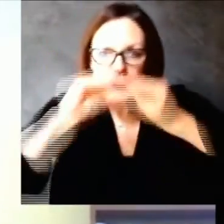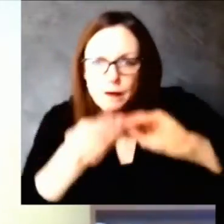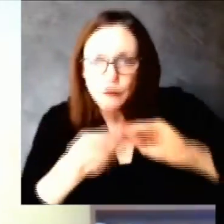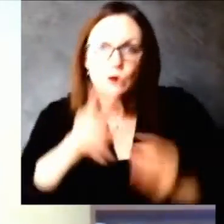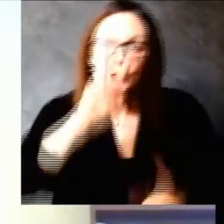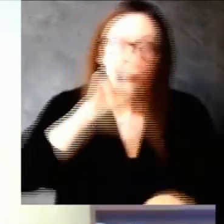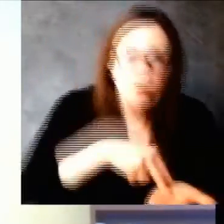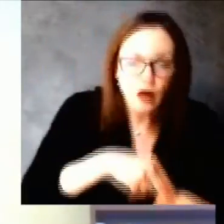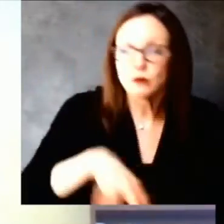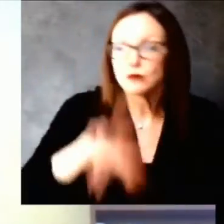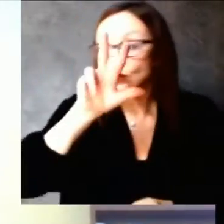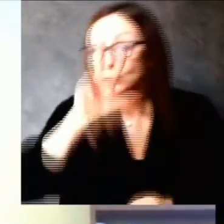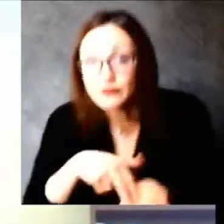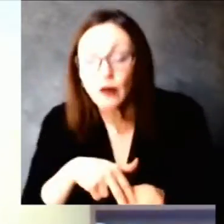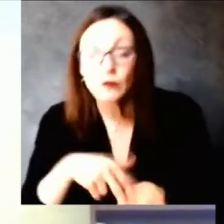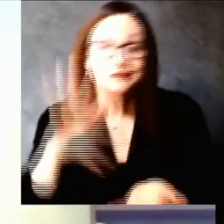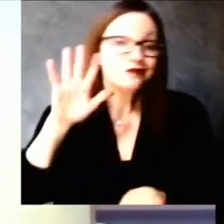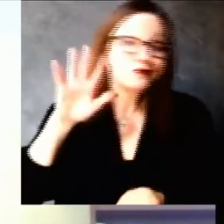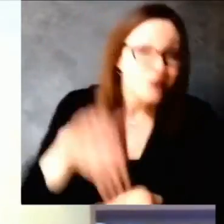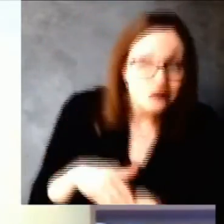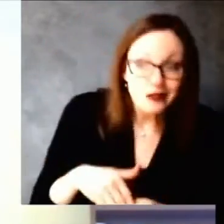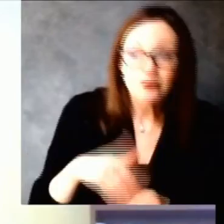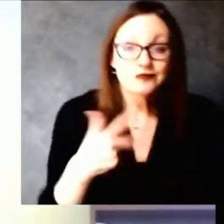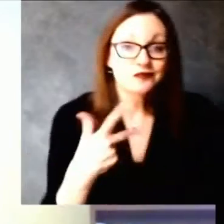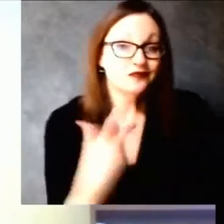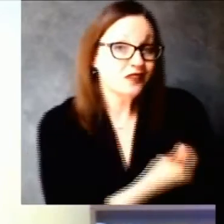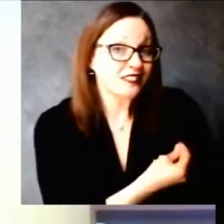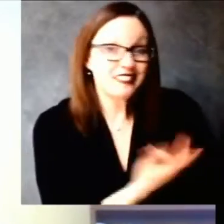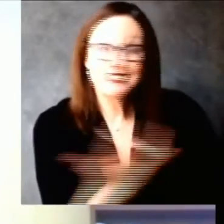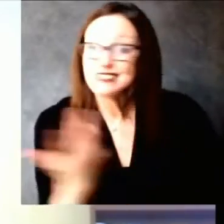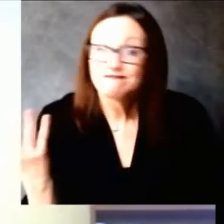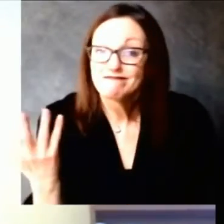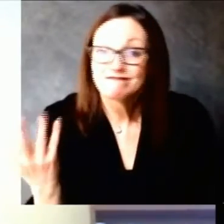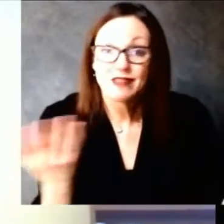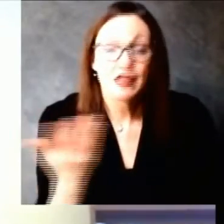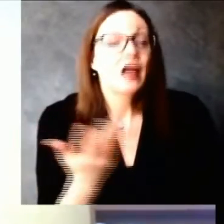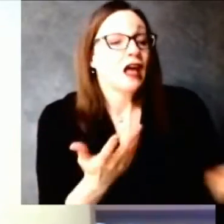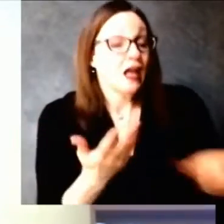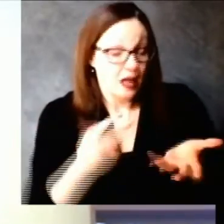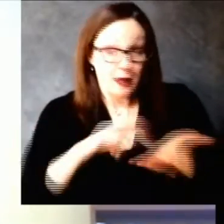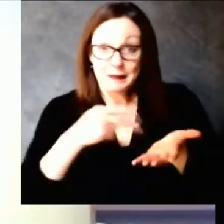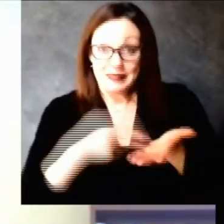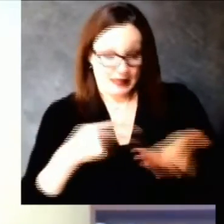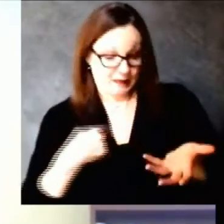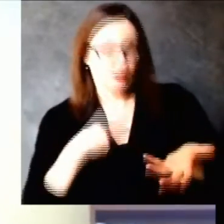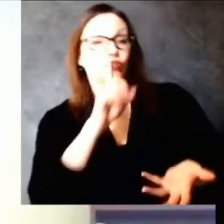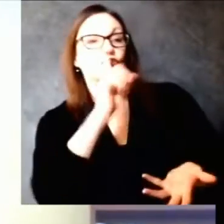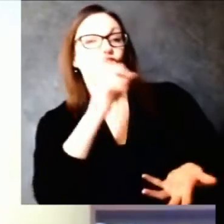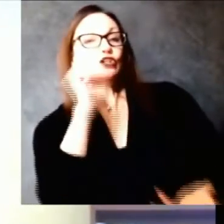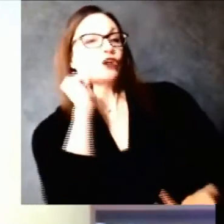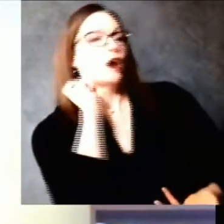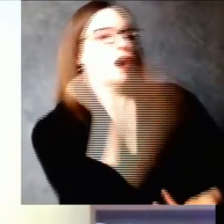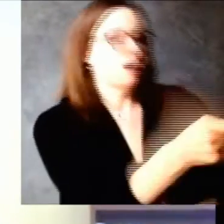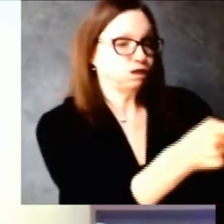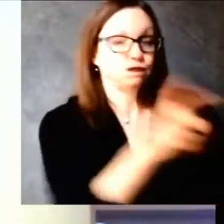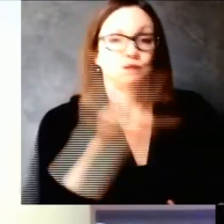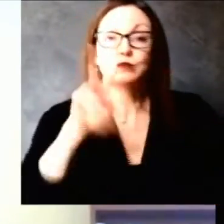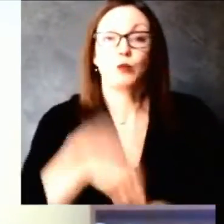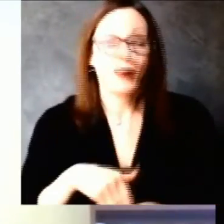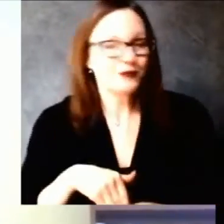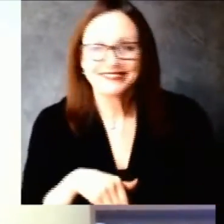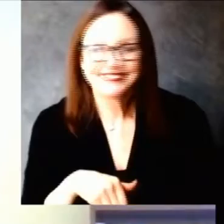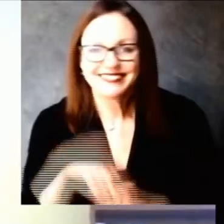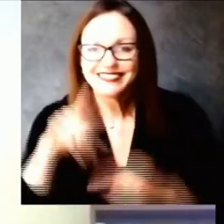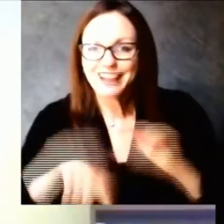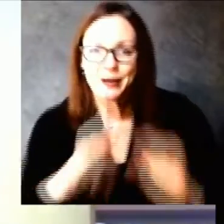federal government this week we were able to ask our vaccinators about their needs for the next two weeks and we'll be able to let